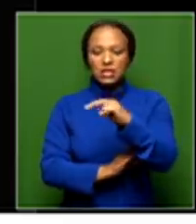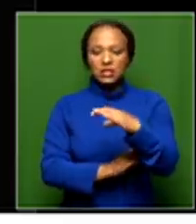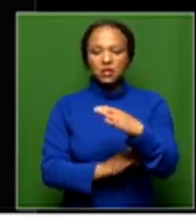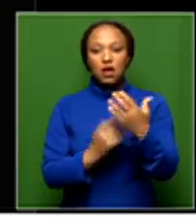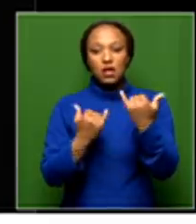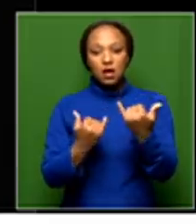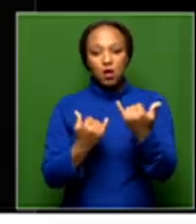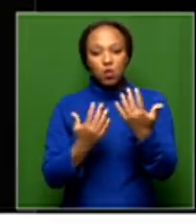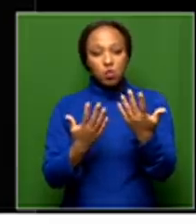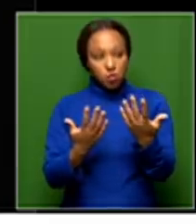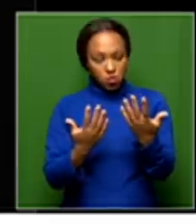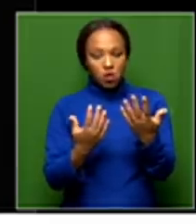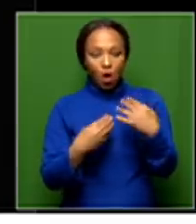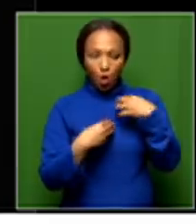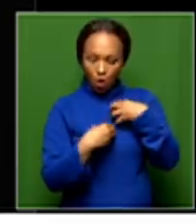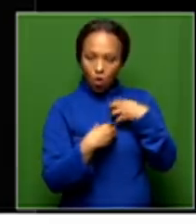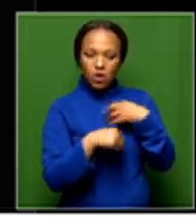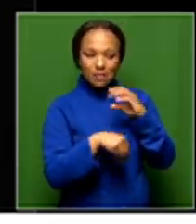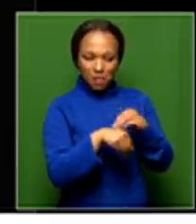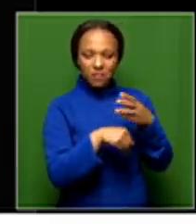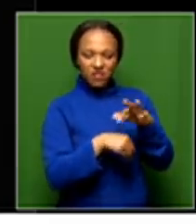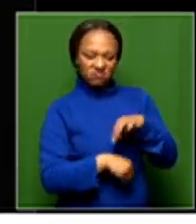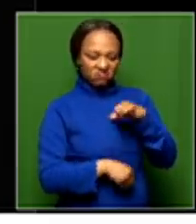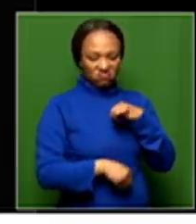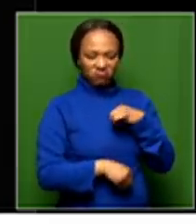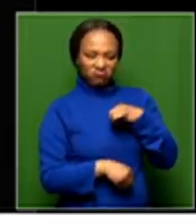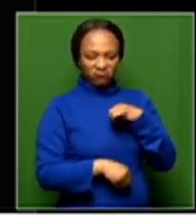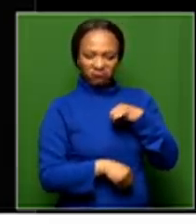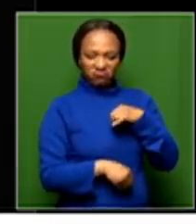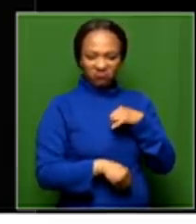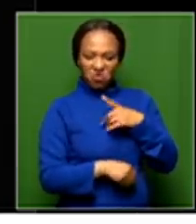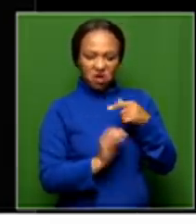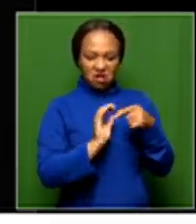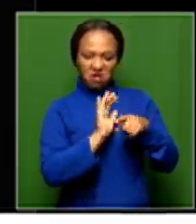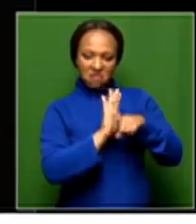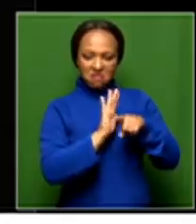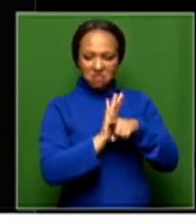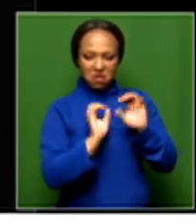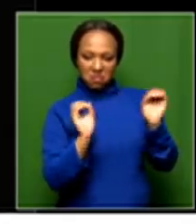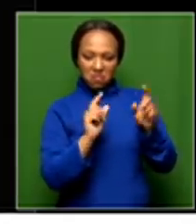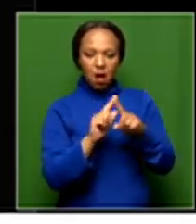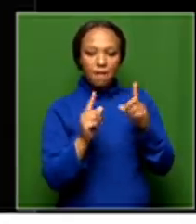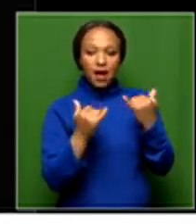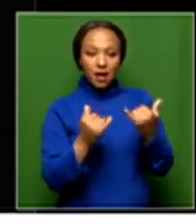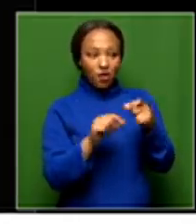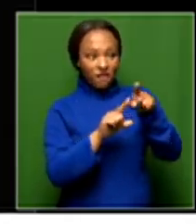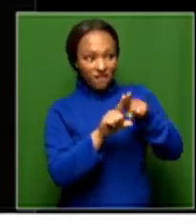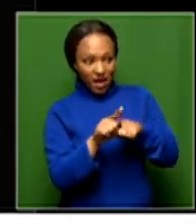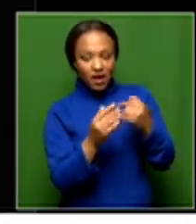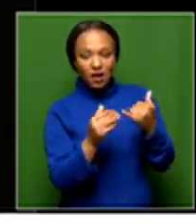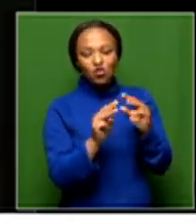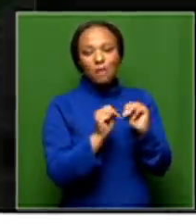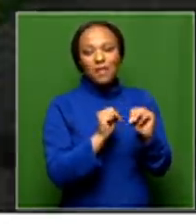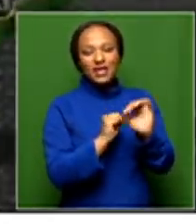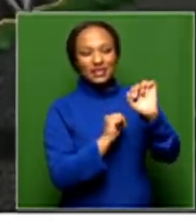facing the brunt of its own arrogance. It's facing the brunt of its own, you know, failure to manage